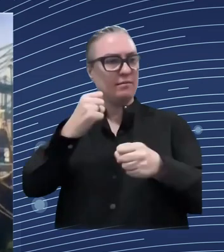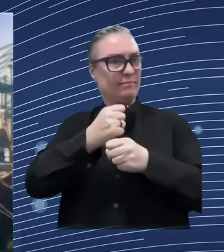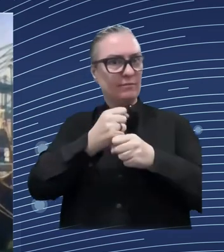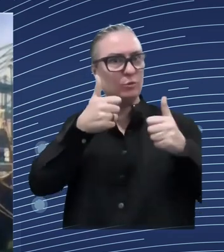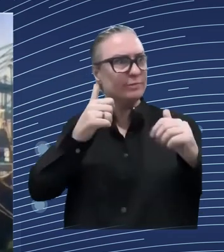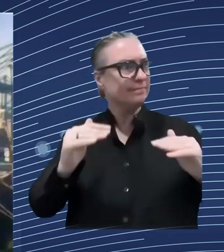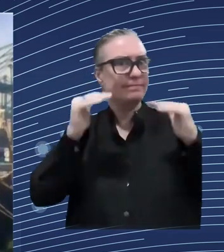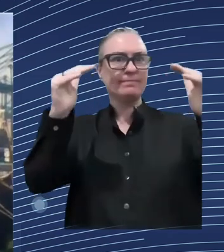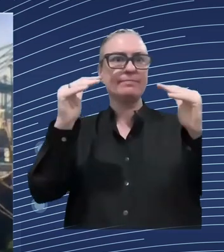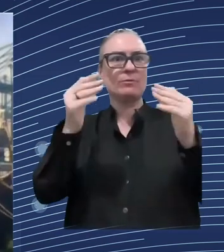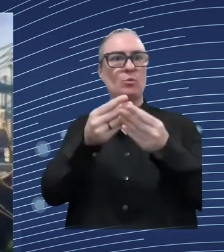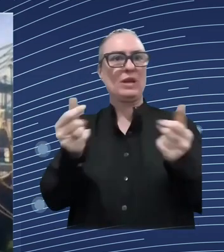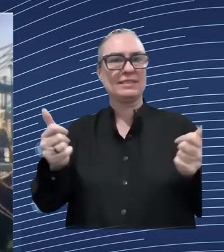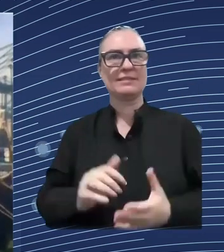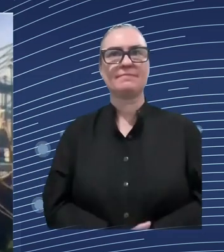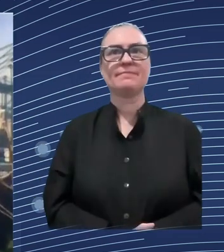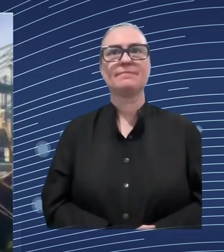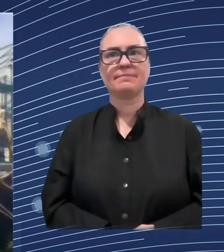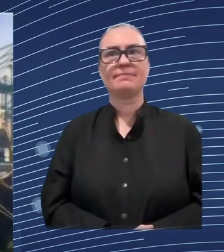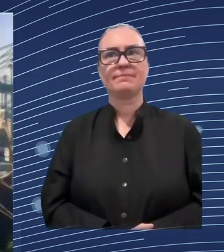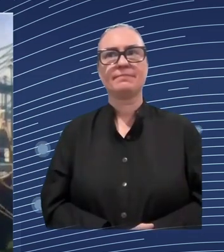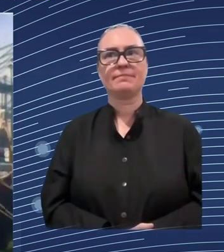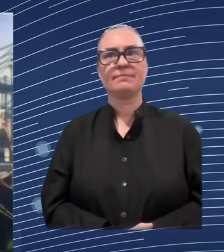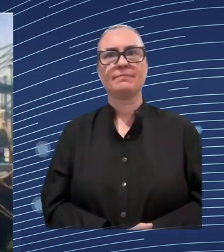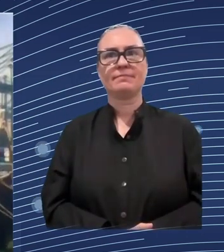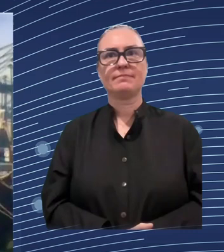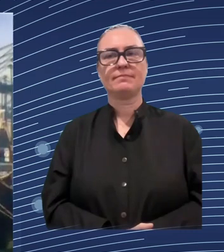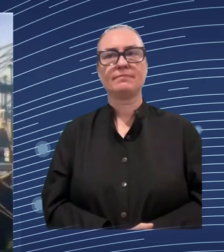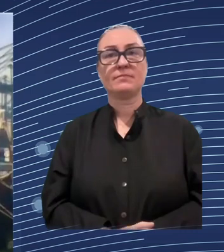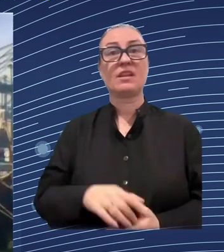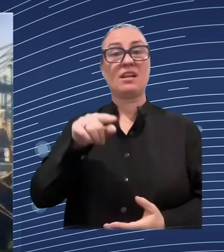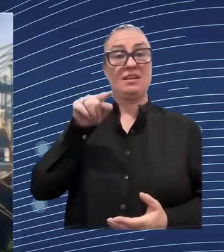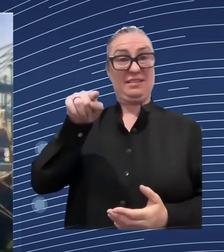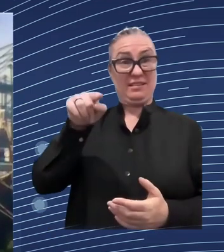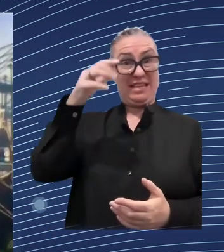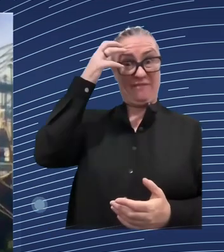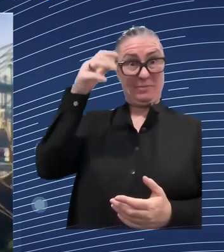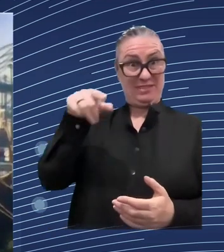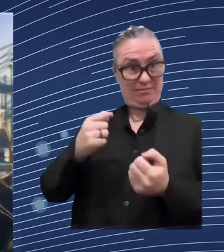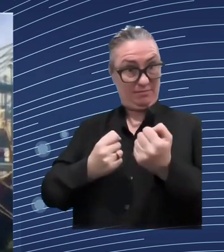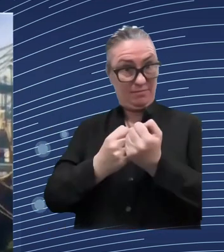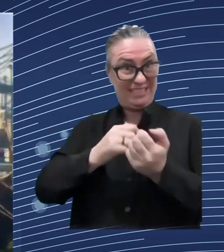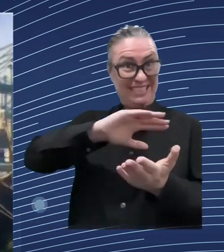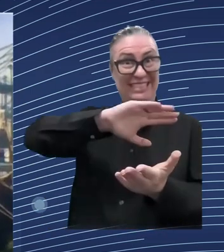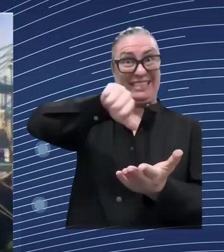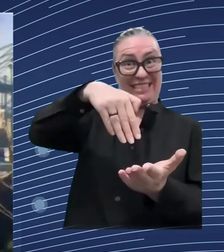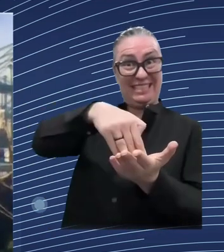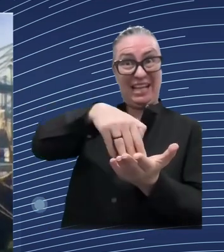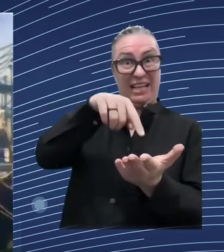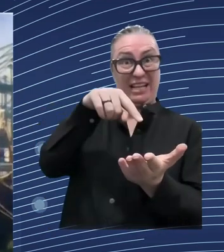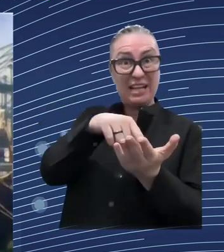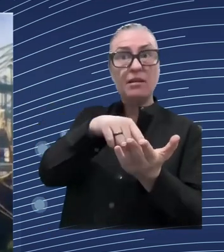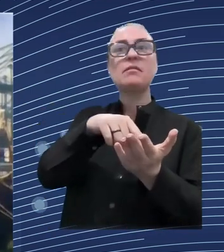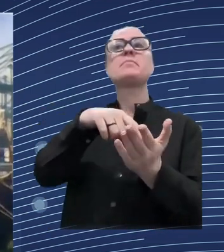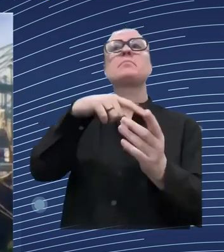there and through them various innovations in vocational education and technical education can really take root and